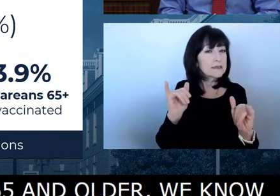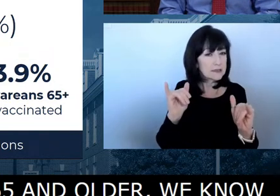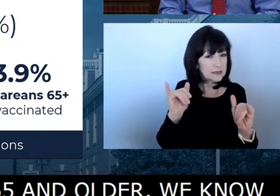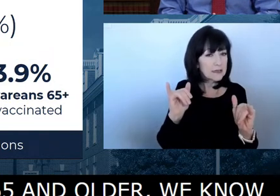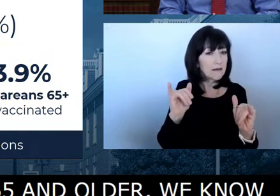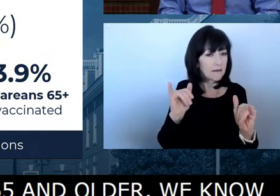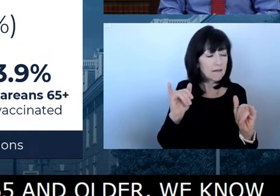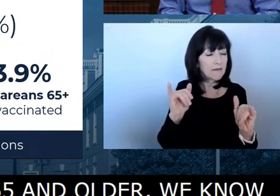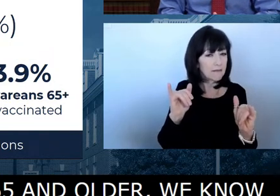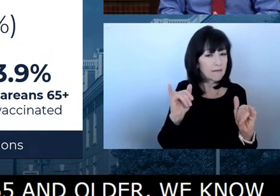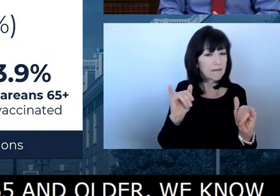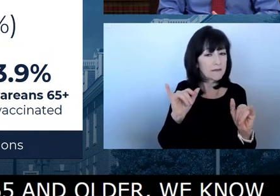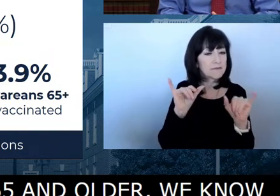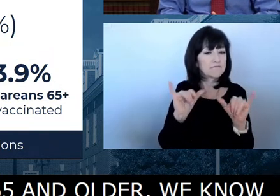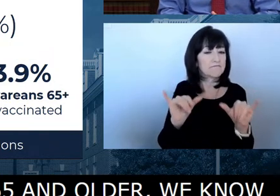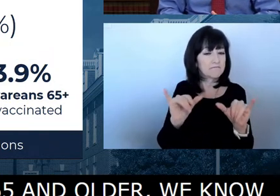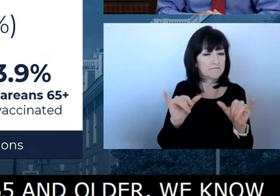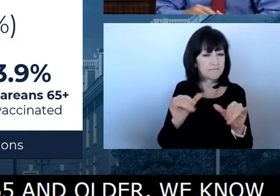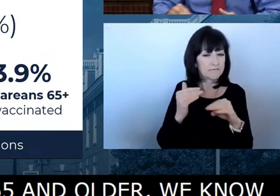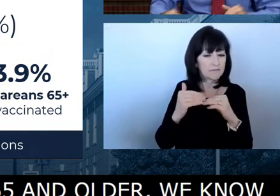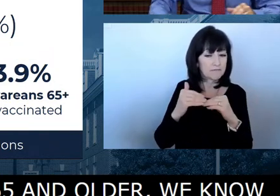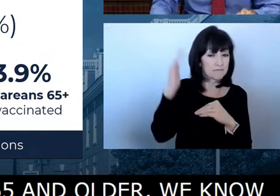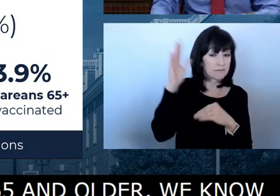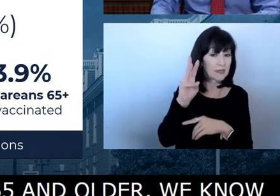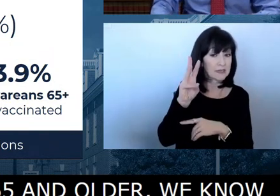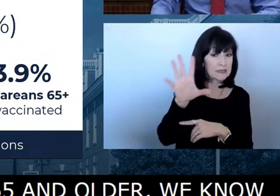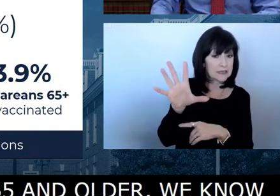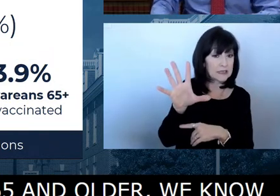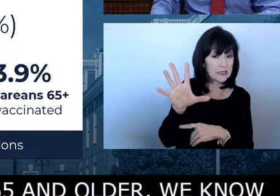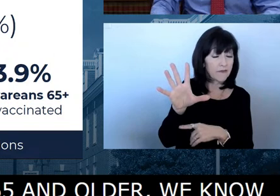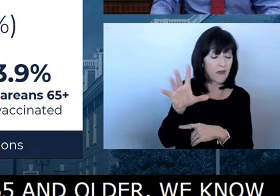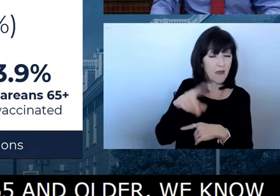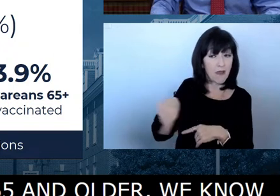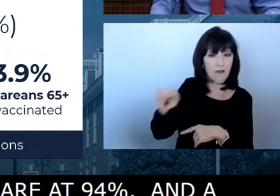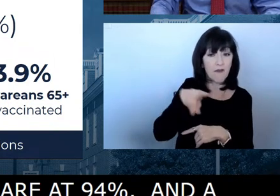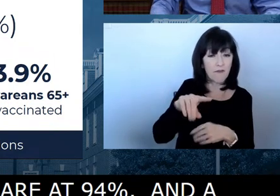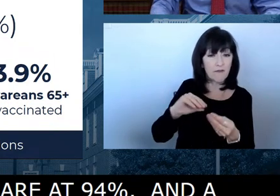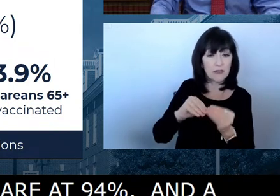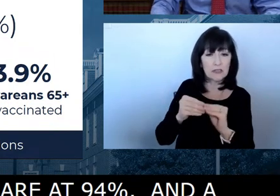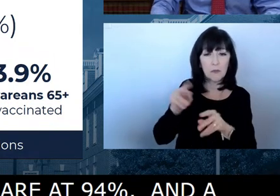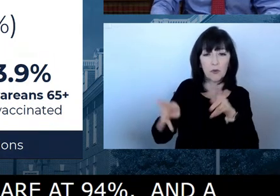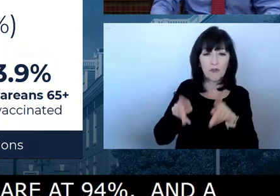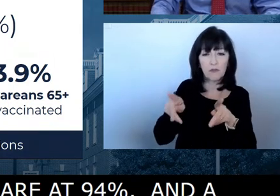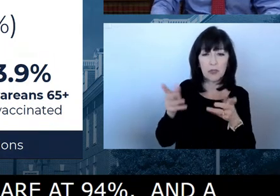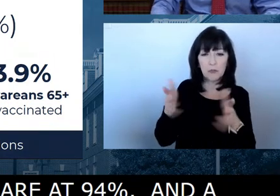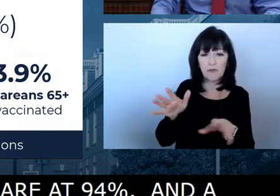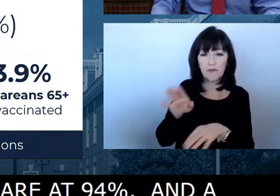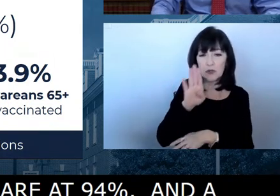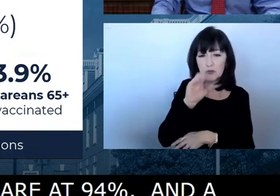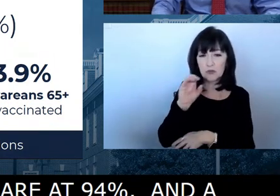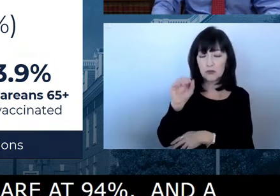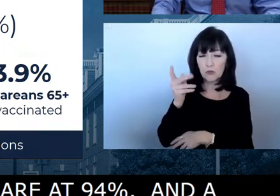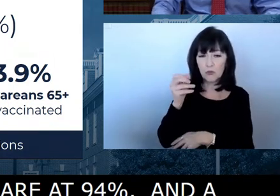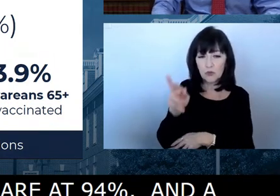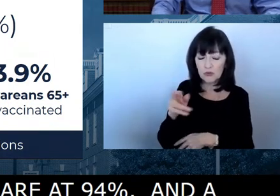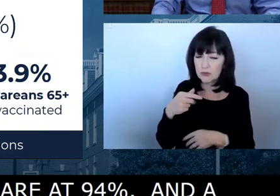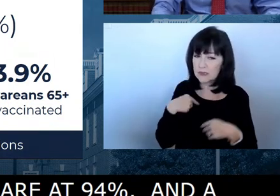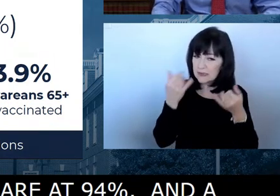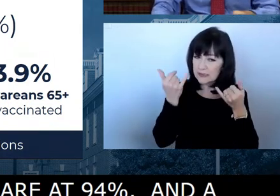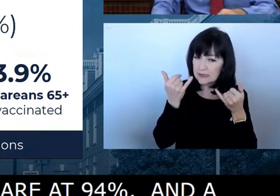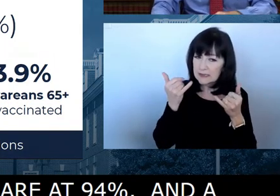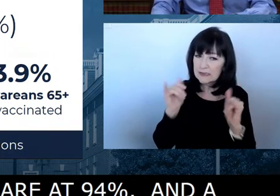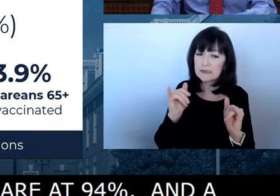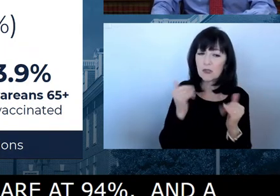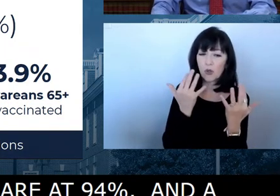significant number of those 65 and older who boosted. I'll show those numbers in a minute. We still are waiting for emergency youth authorization